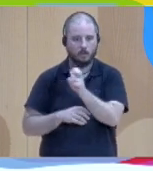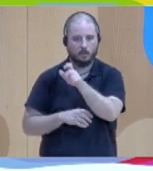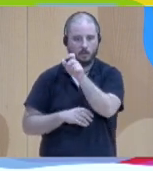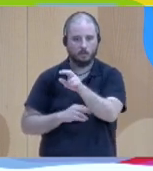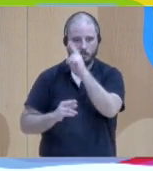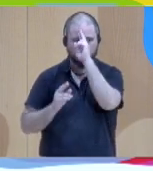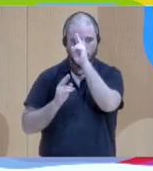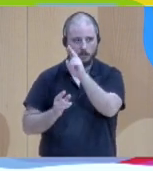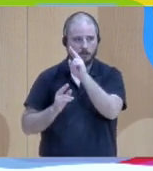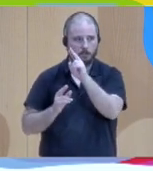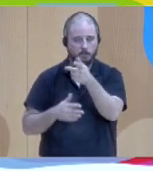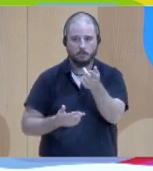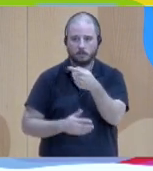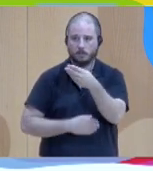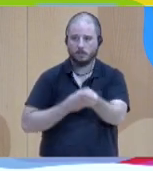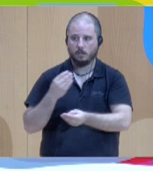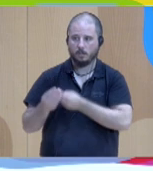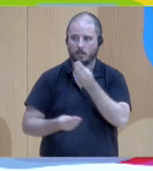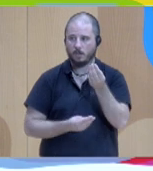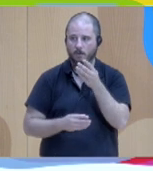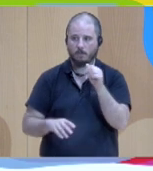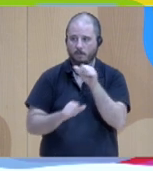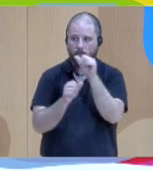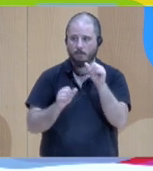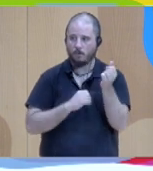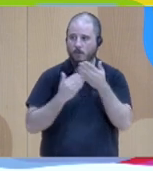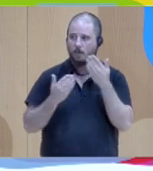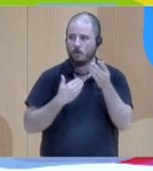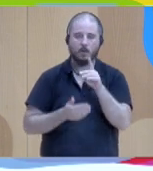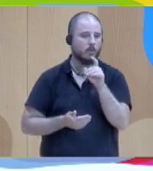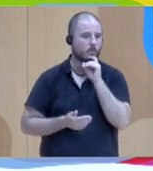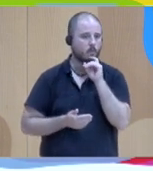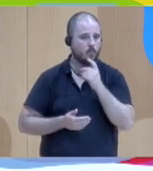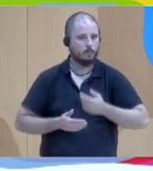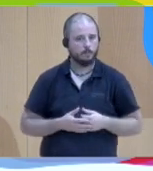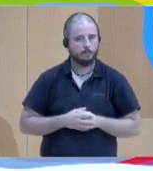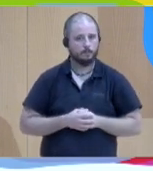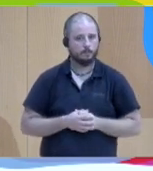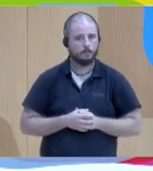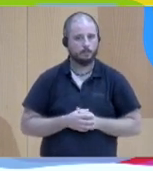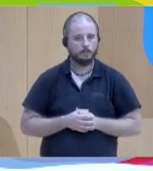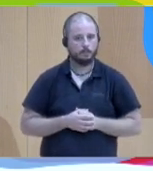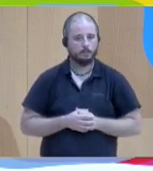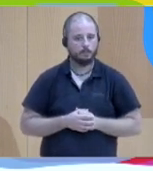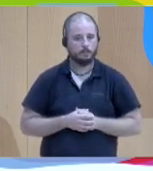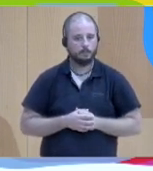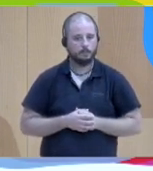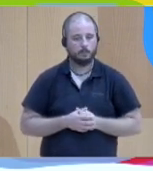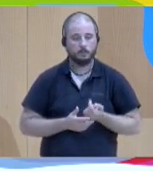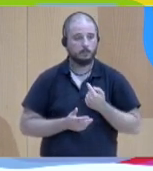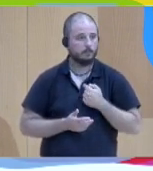dialogically with respect is that okay I used to be a school teacher I used to be a primary school teacher and I remember